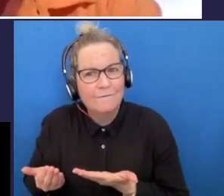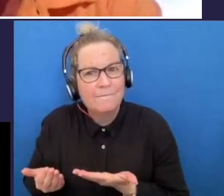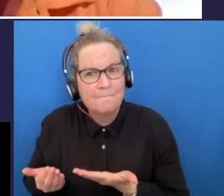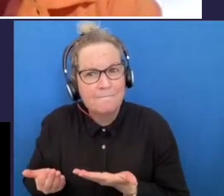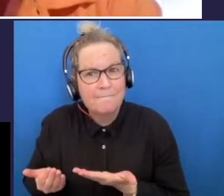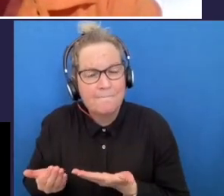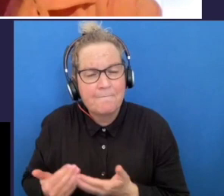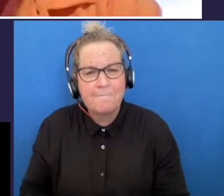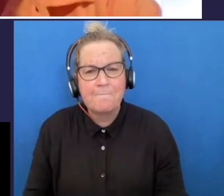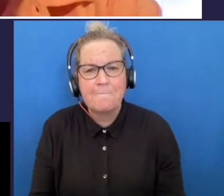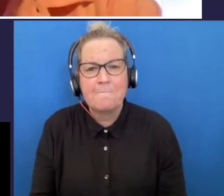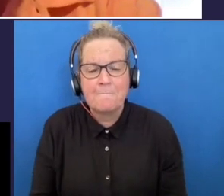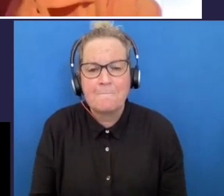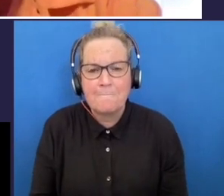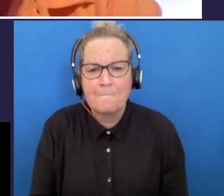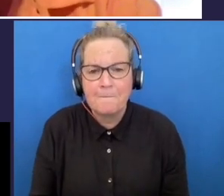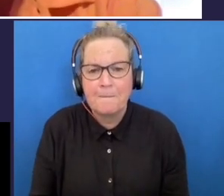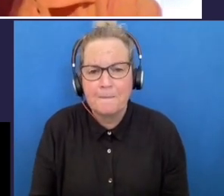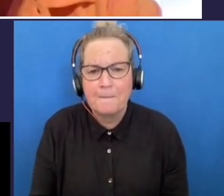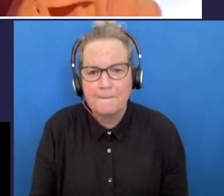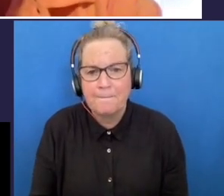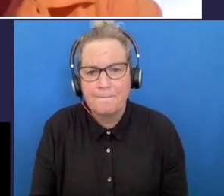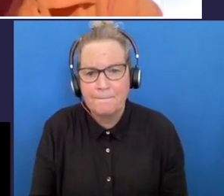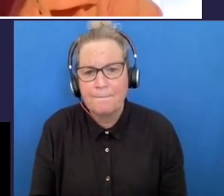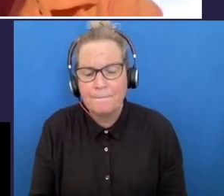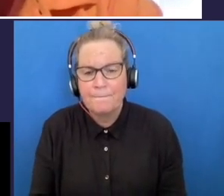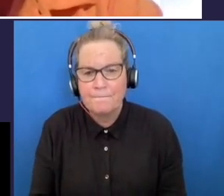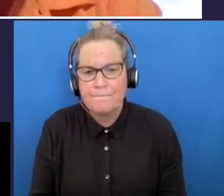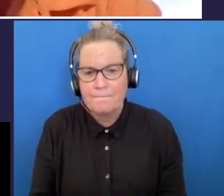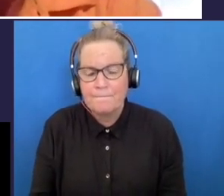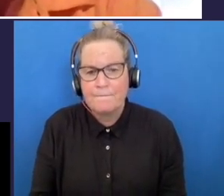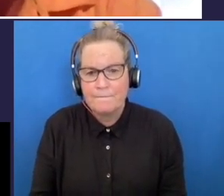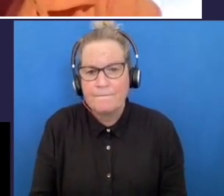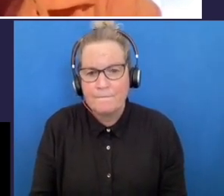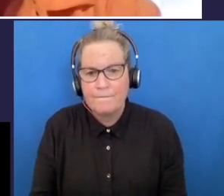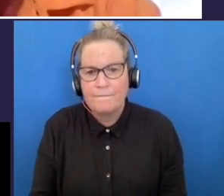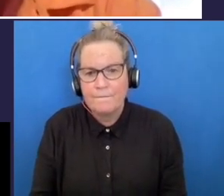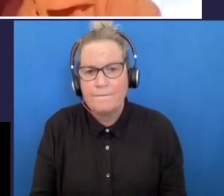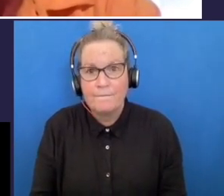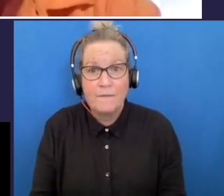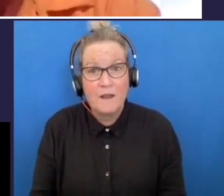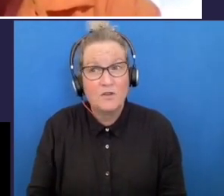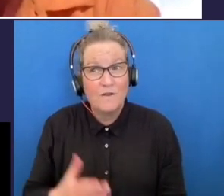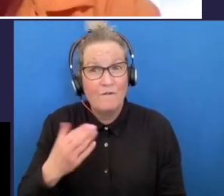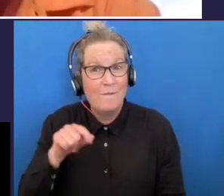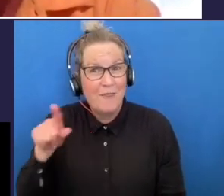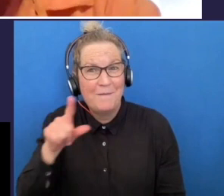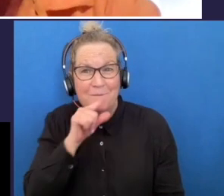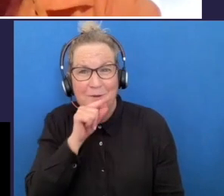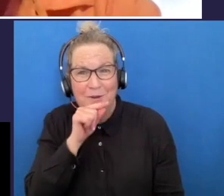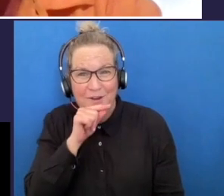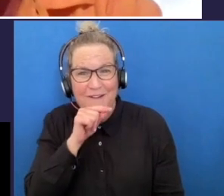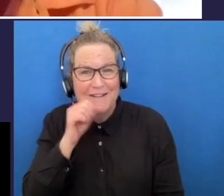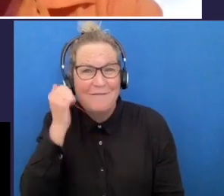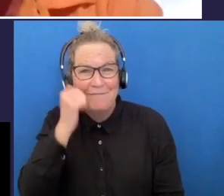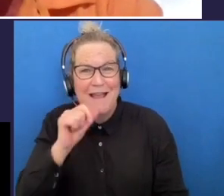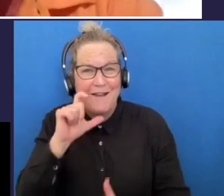so that came in behind the the black red red crested black cockatoo losing feathers